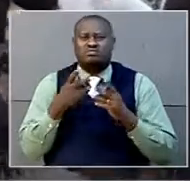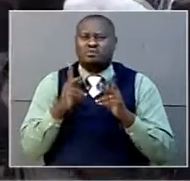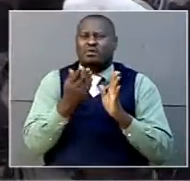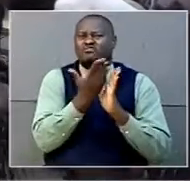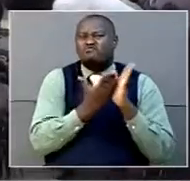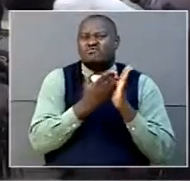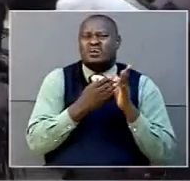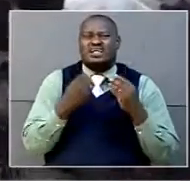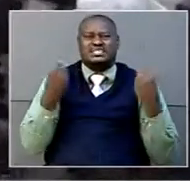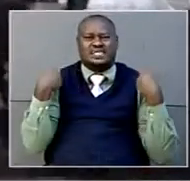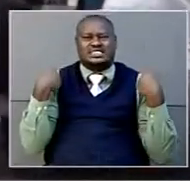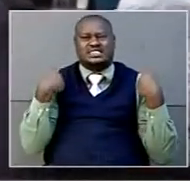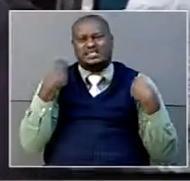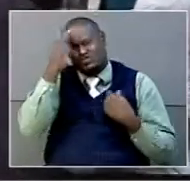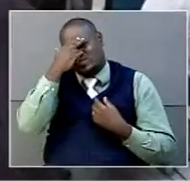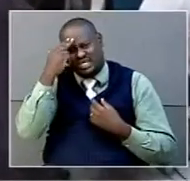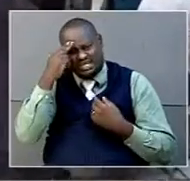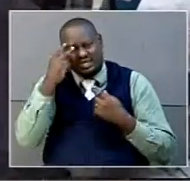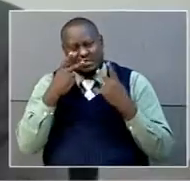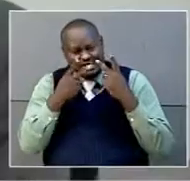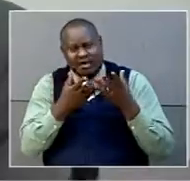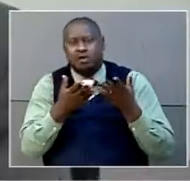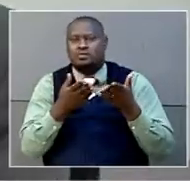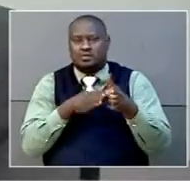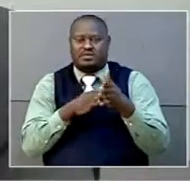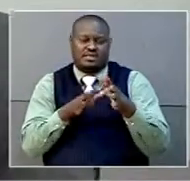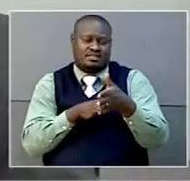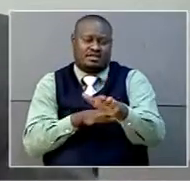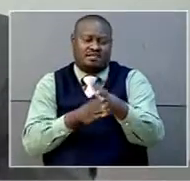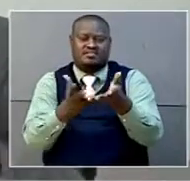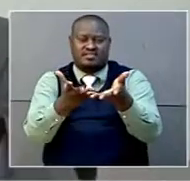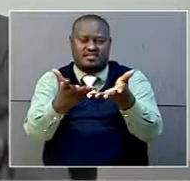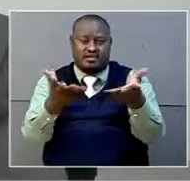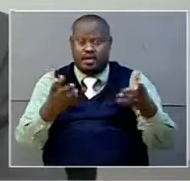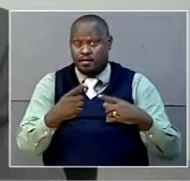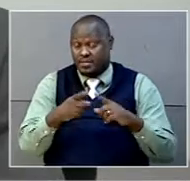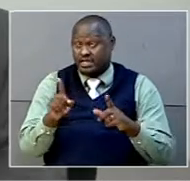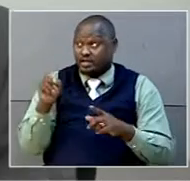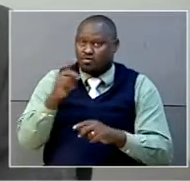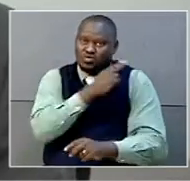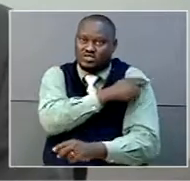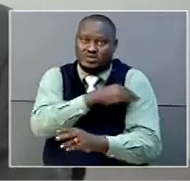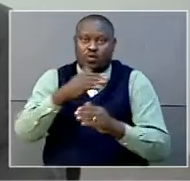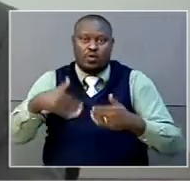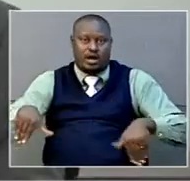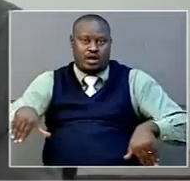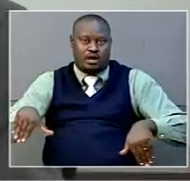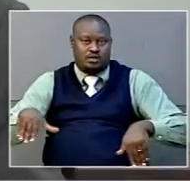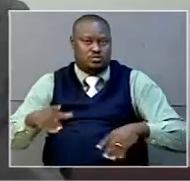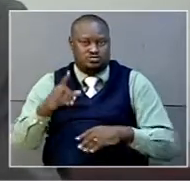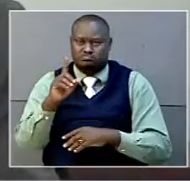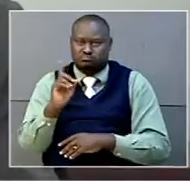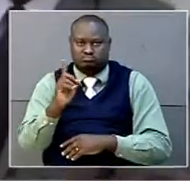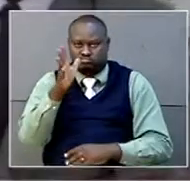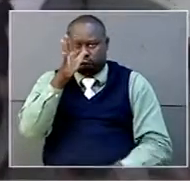in crowded the rooms and only ended into death. The hospital administration has dismissed these reports as false.